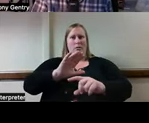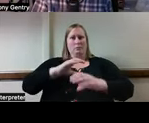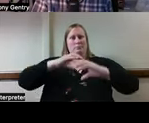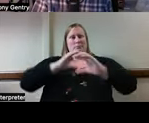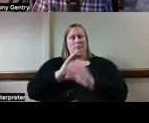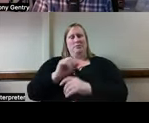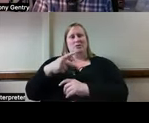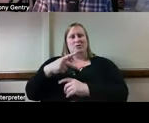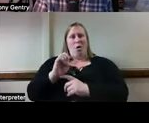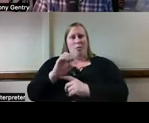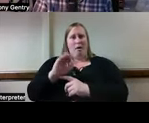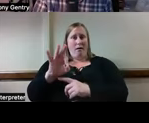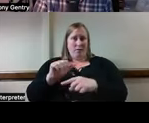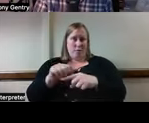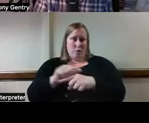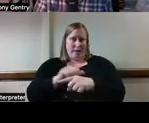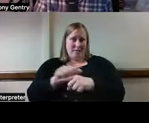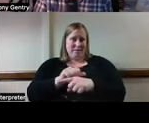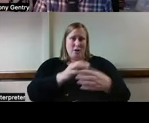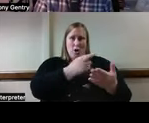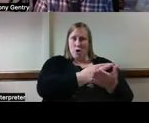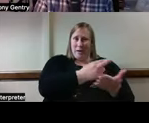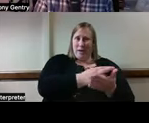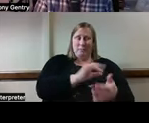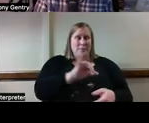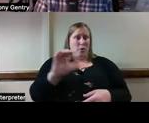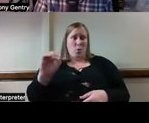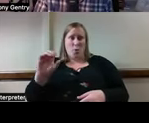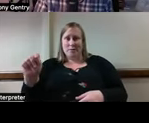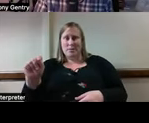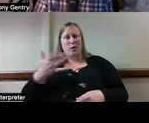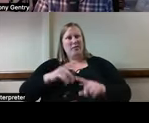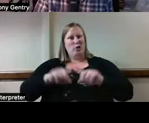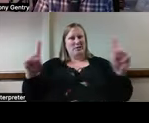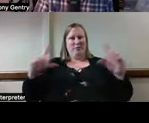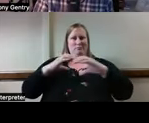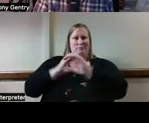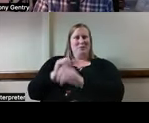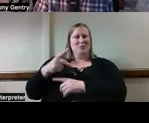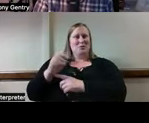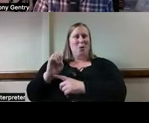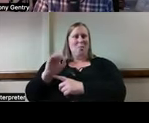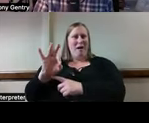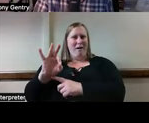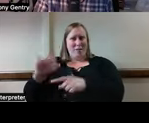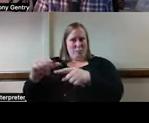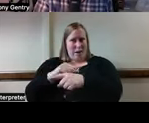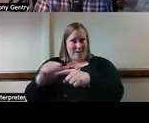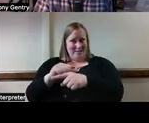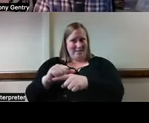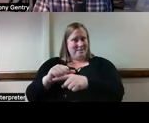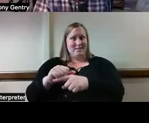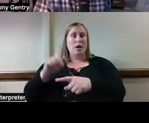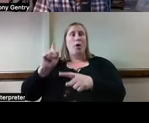Rehab counselors, just like occupational therapists, physical therapists, we all have our different scopes of practice, and it's important that we stay in our